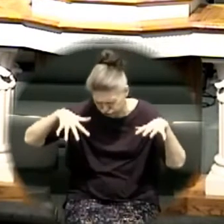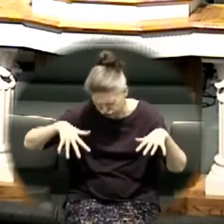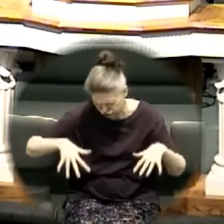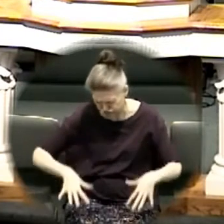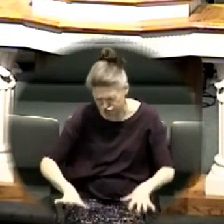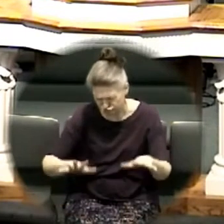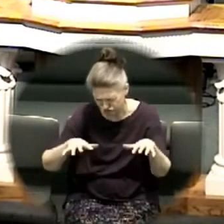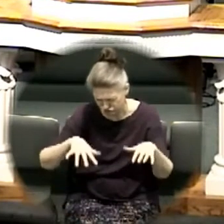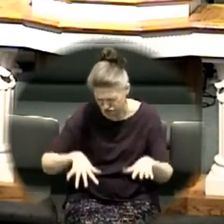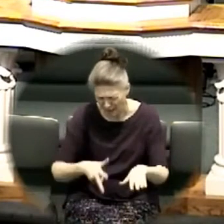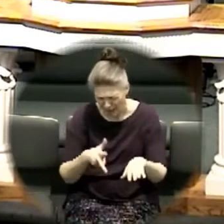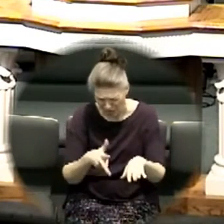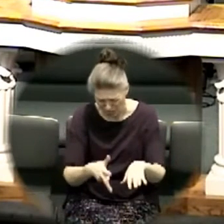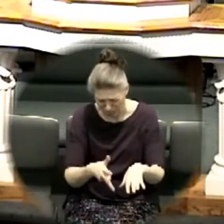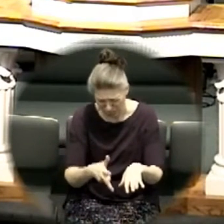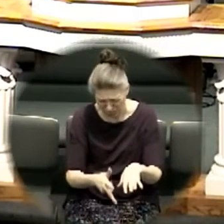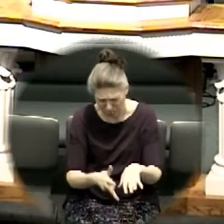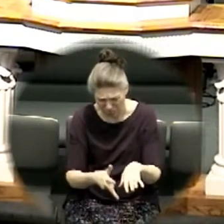they see